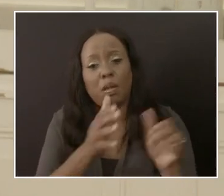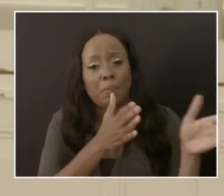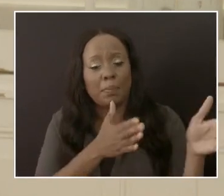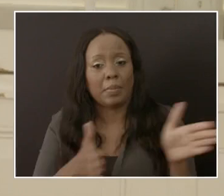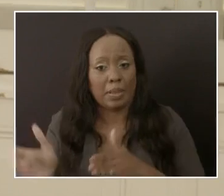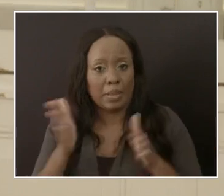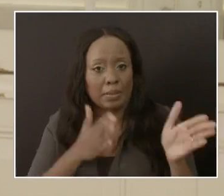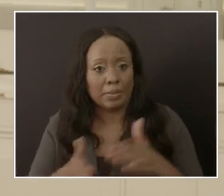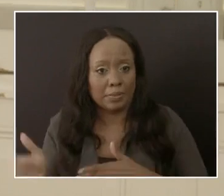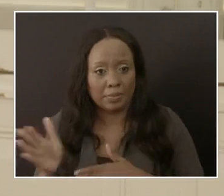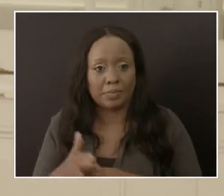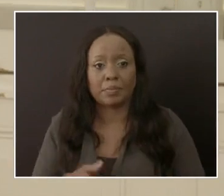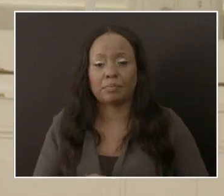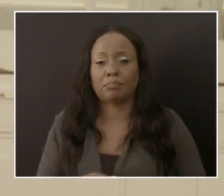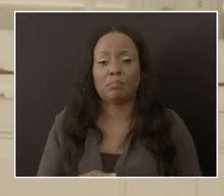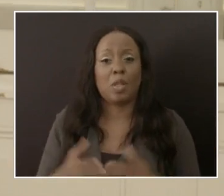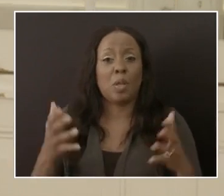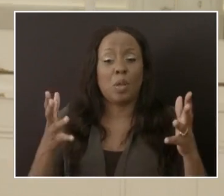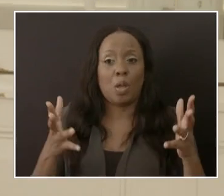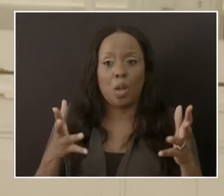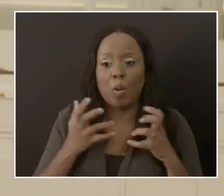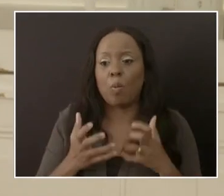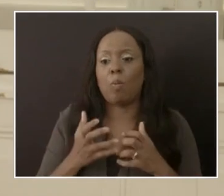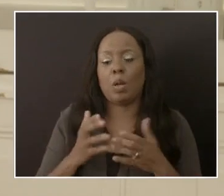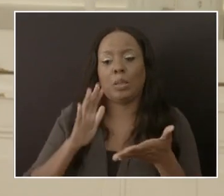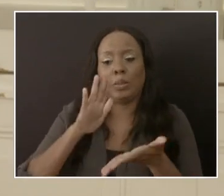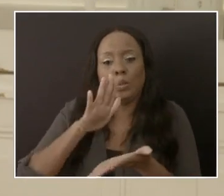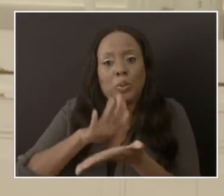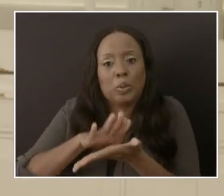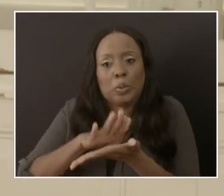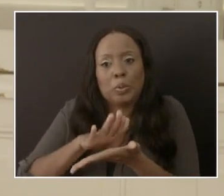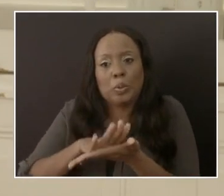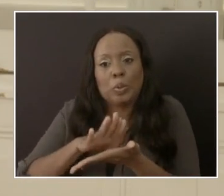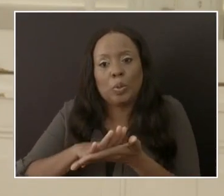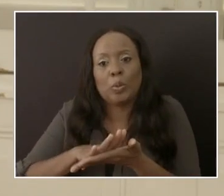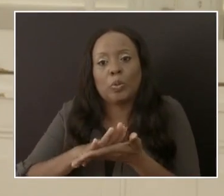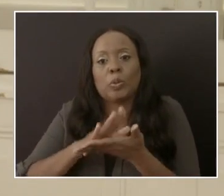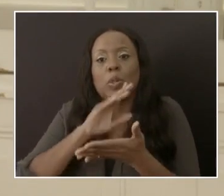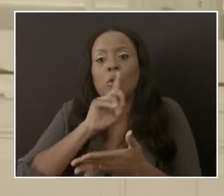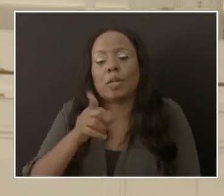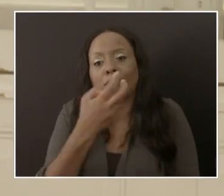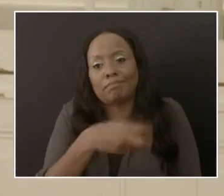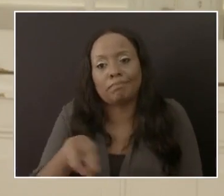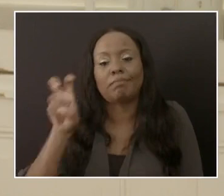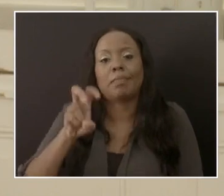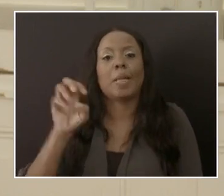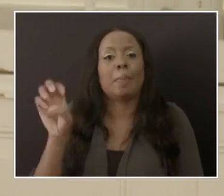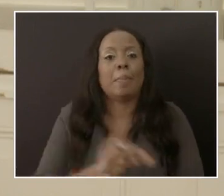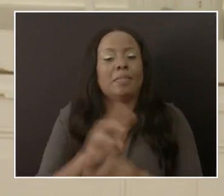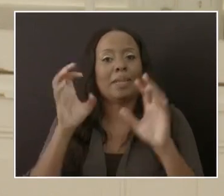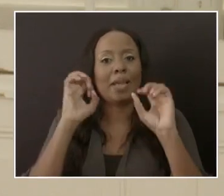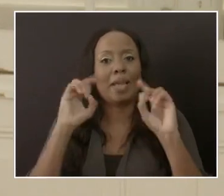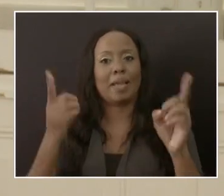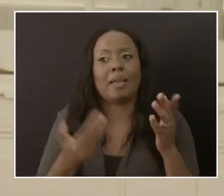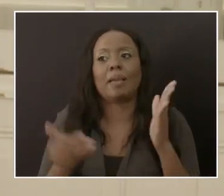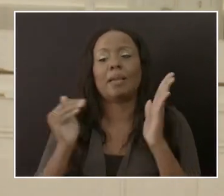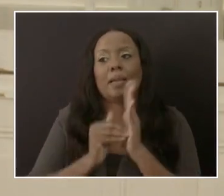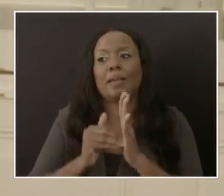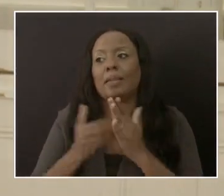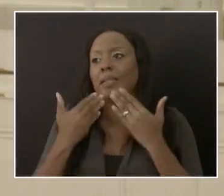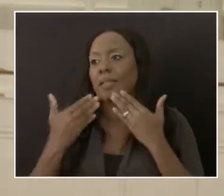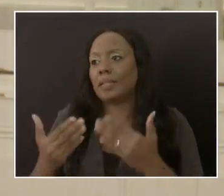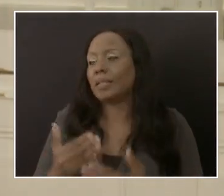And the intention is to slowly return schools to the Ministry of Education in a fairly timely manner.